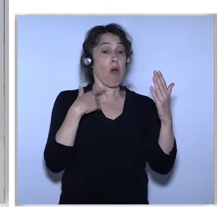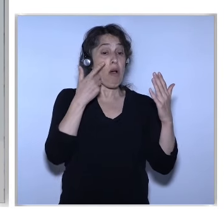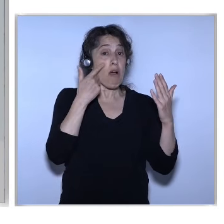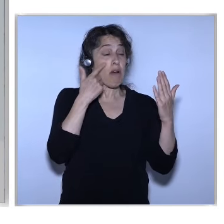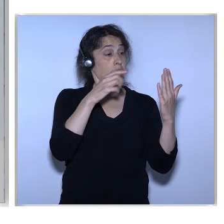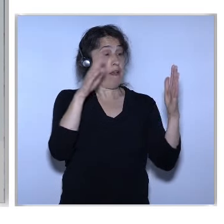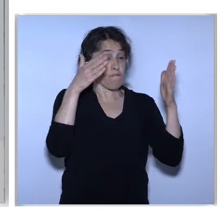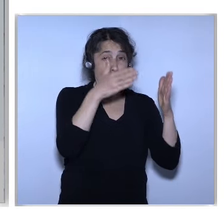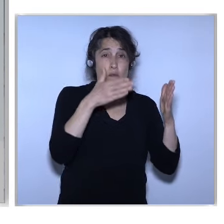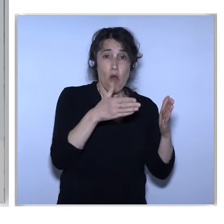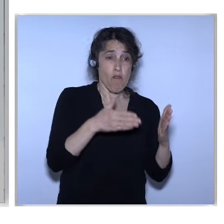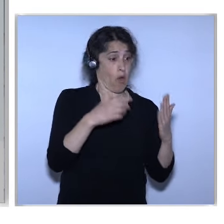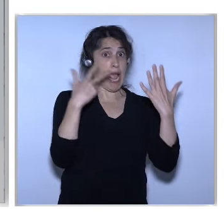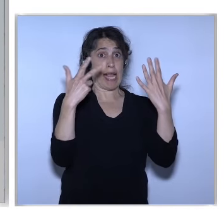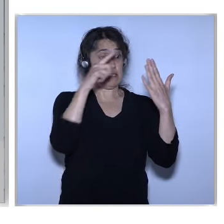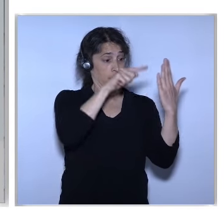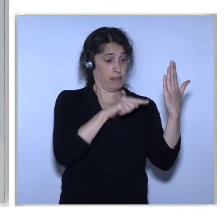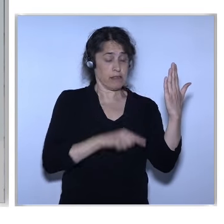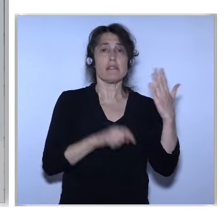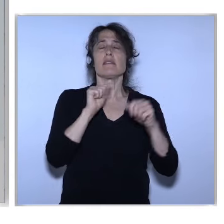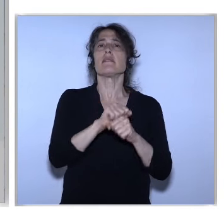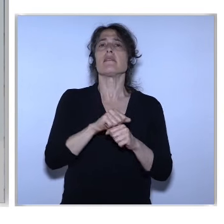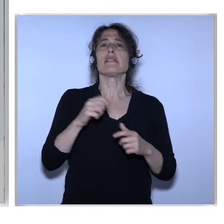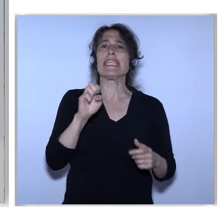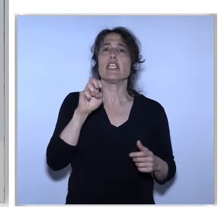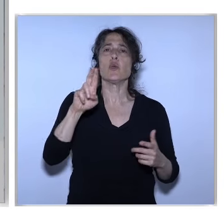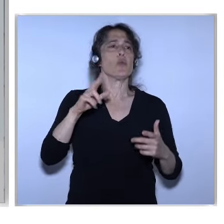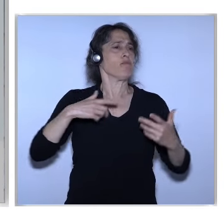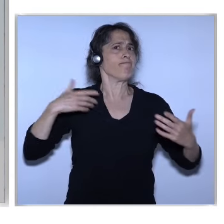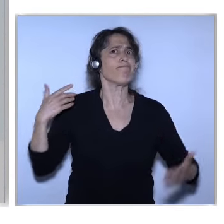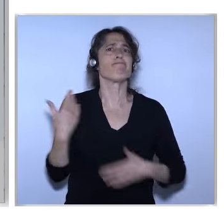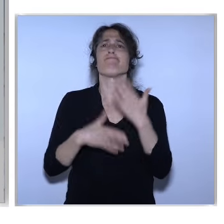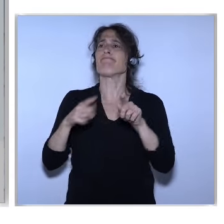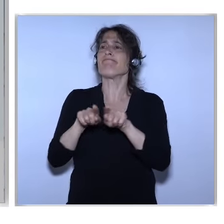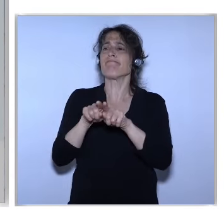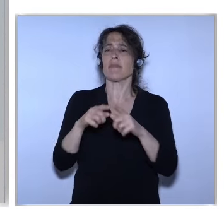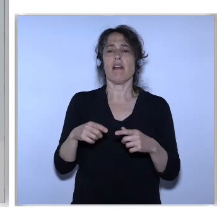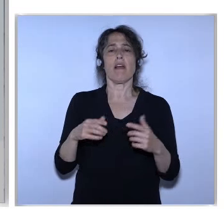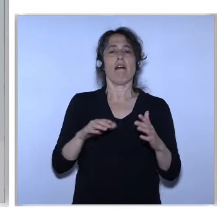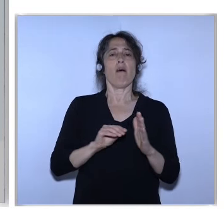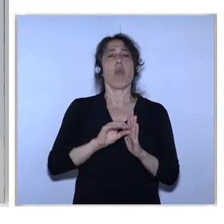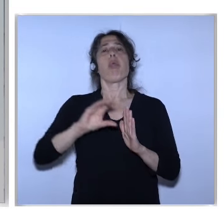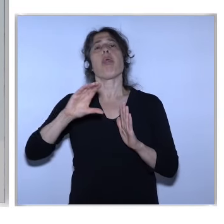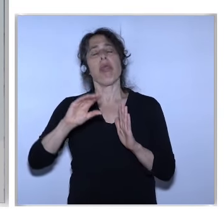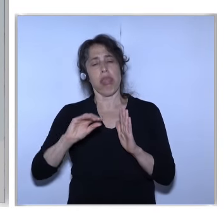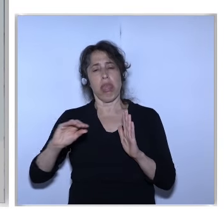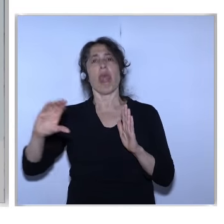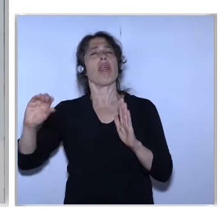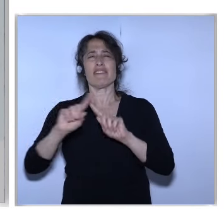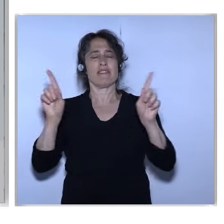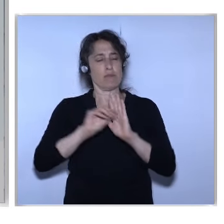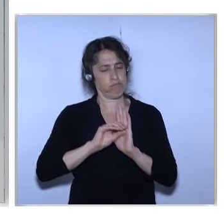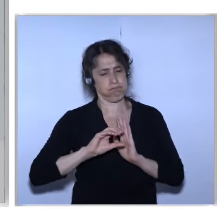To increase Europe's Renewal Capital How to Use the Virtual And physical Platforms For